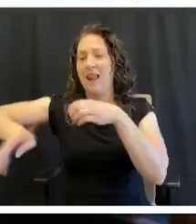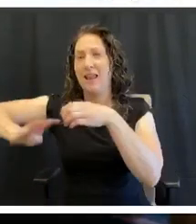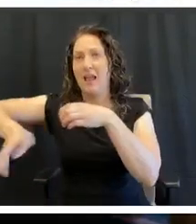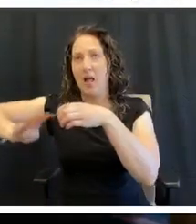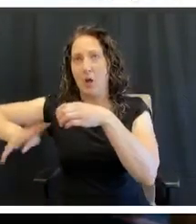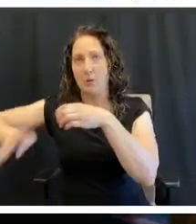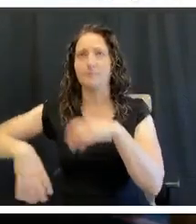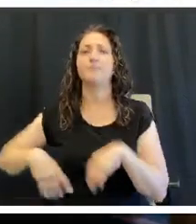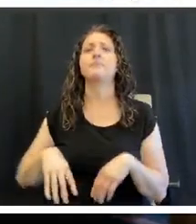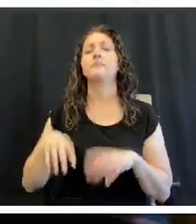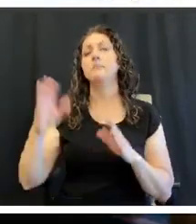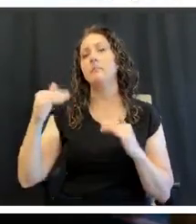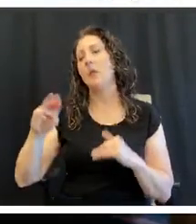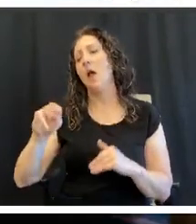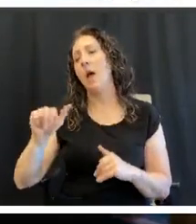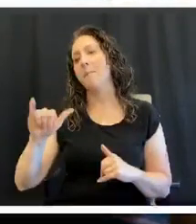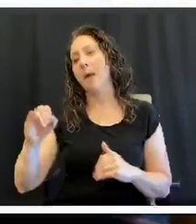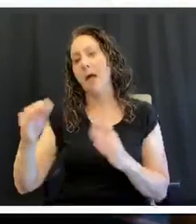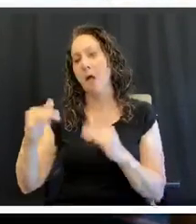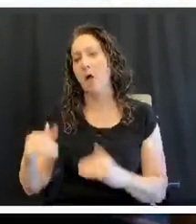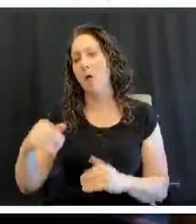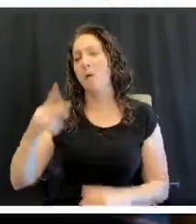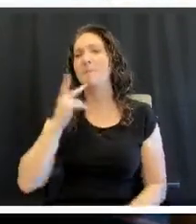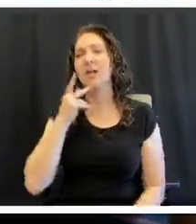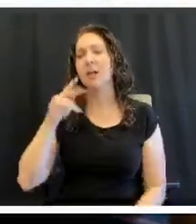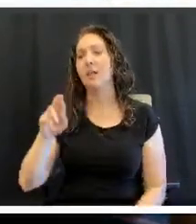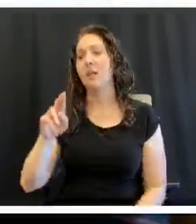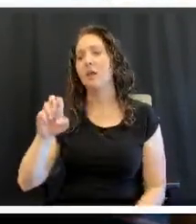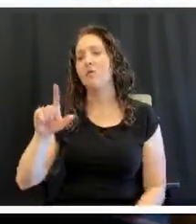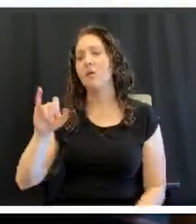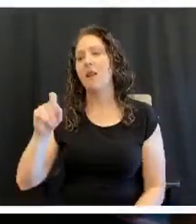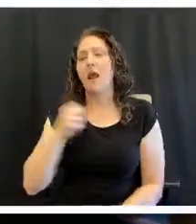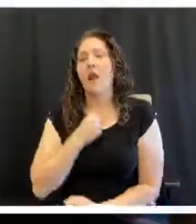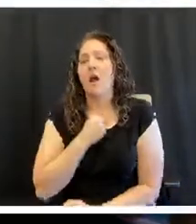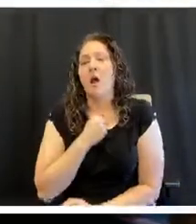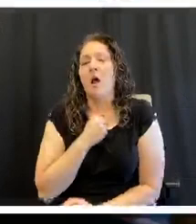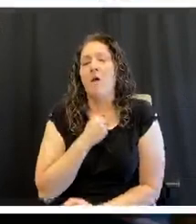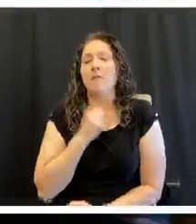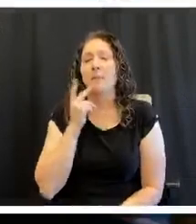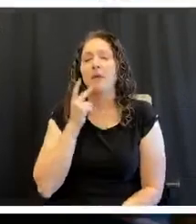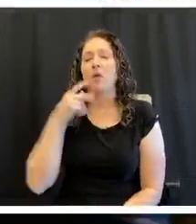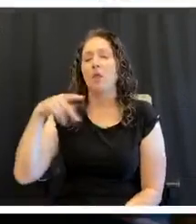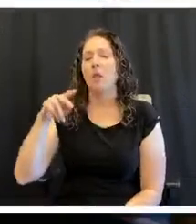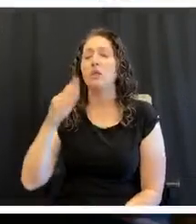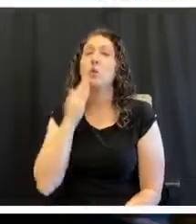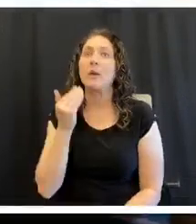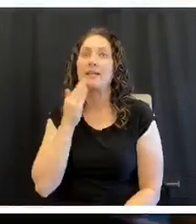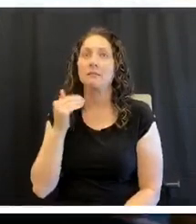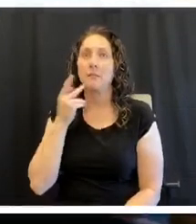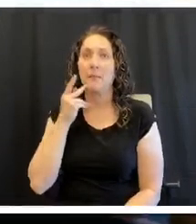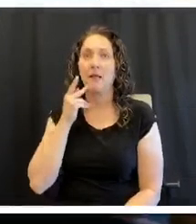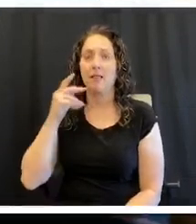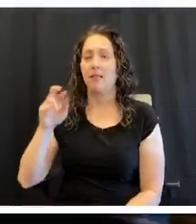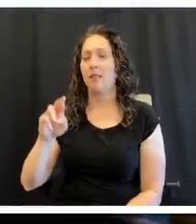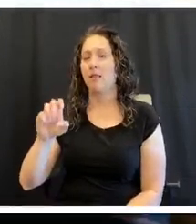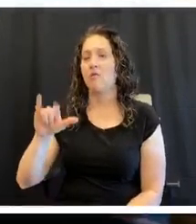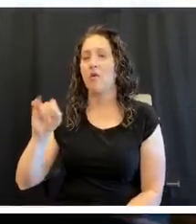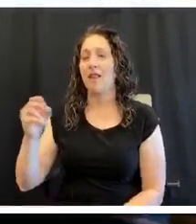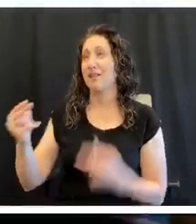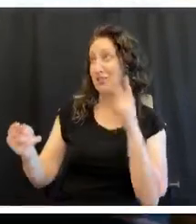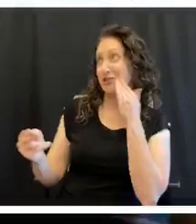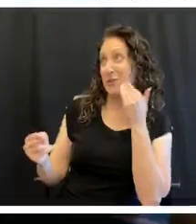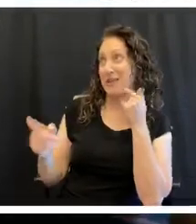Mayonnaise, pickle relish. I love pickle relish. Sweet pickle relish. Sweet pickles.